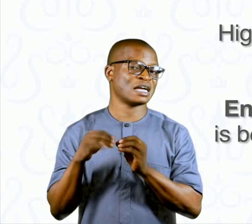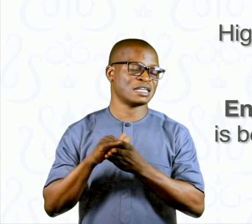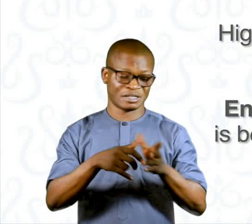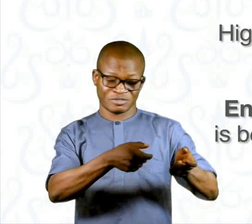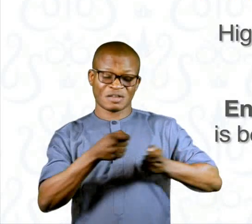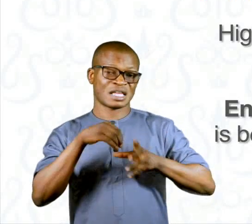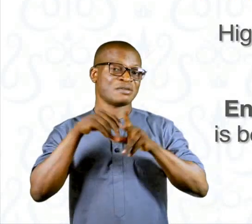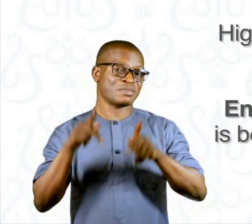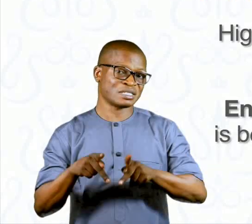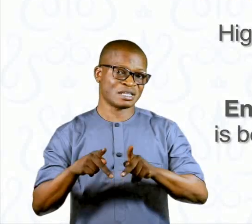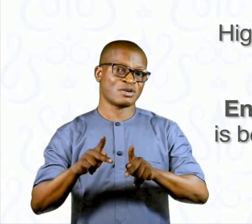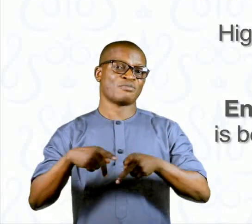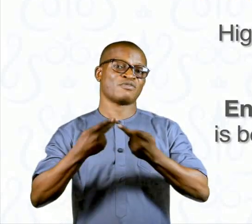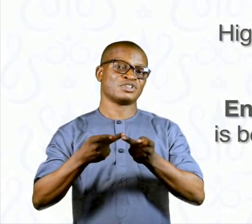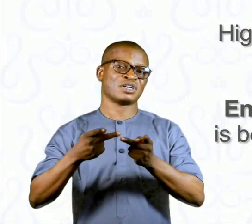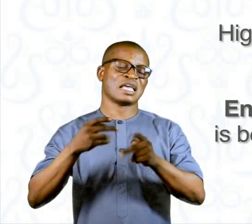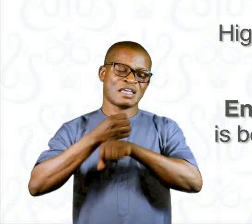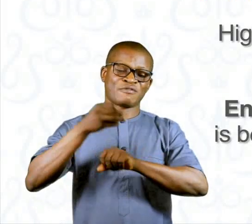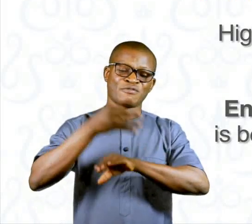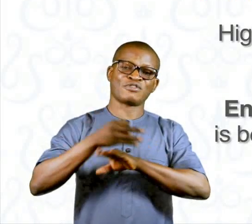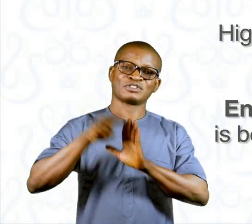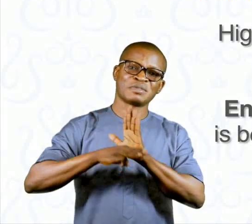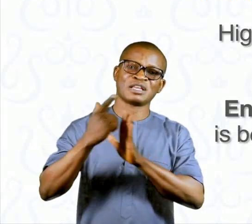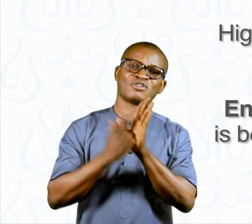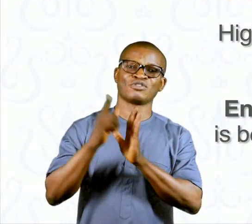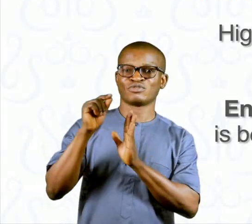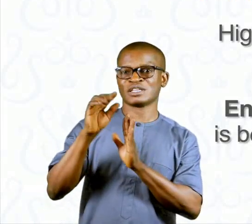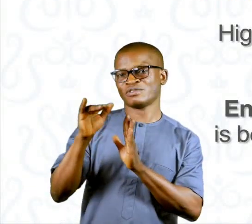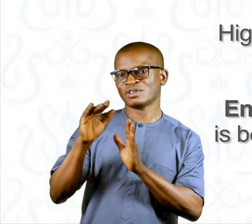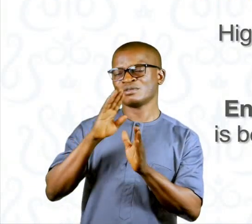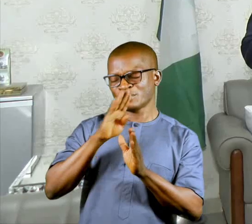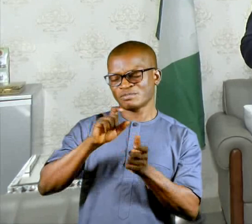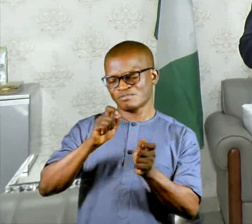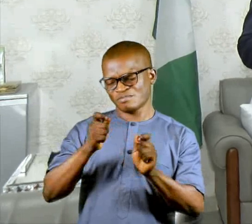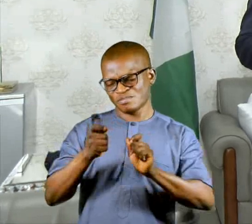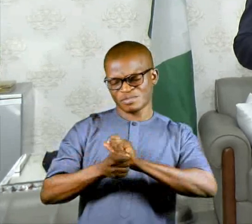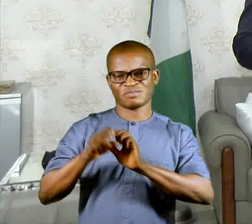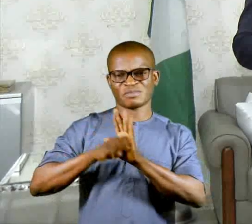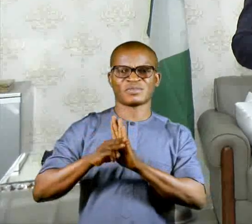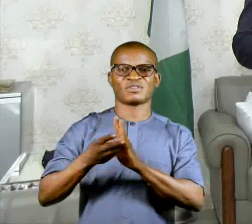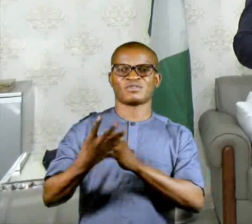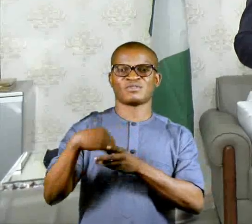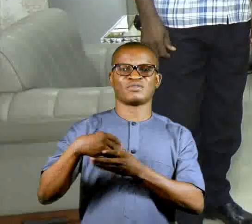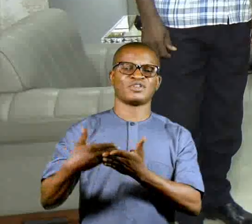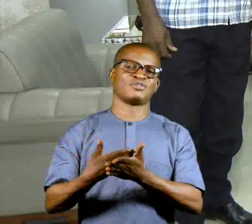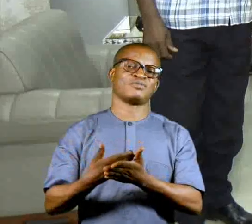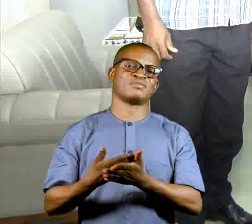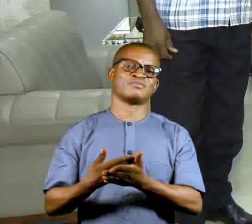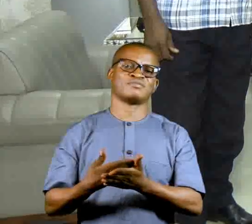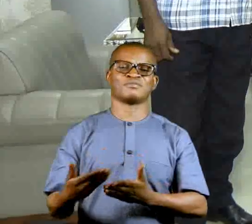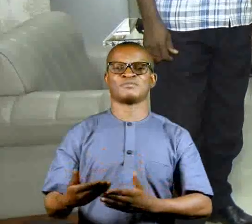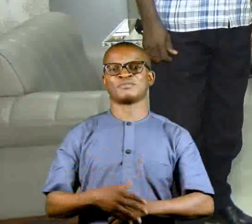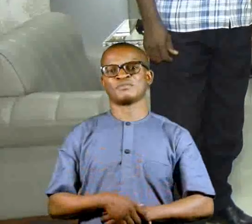added that the Trafficking in Persons Prohibition Enforcement and Administration Act 2015 is being amended to incorporate current